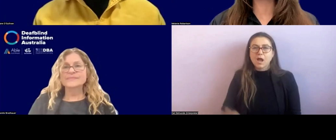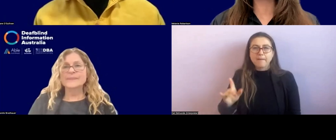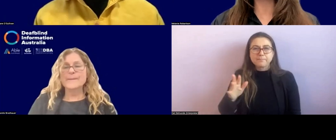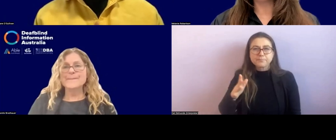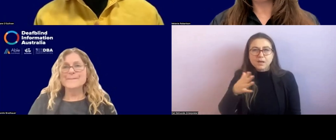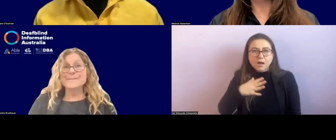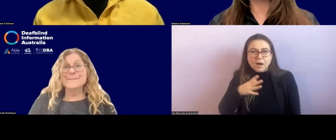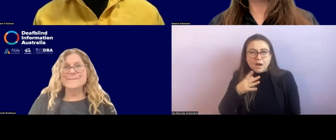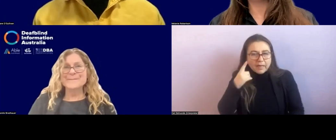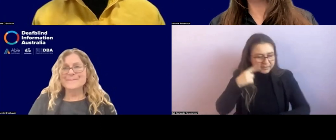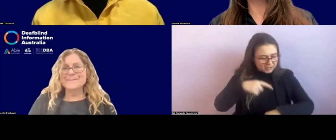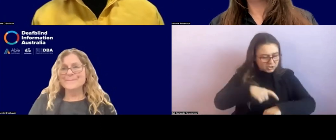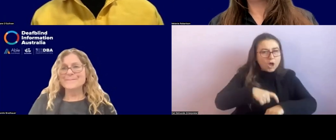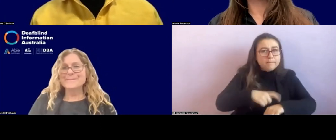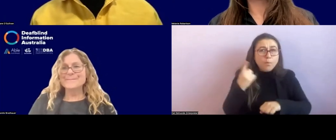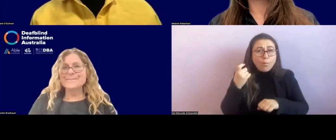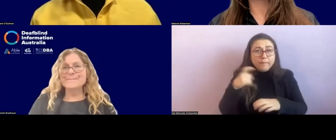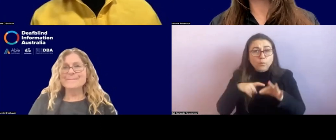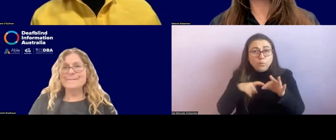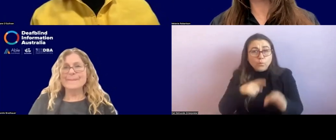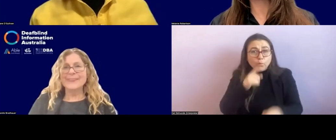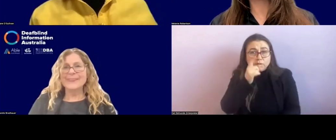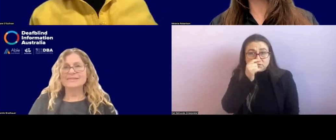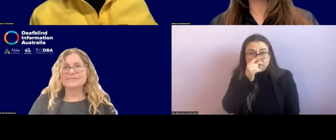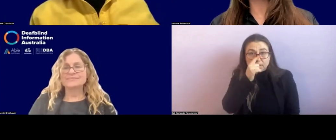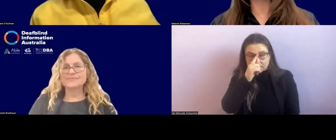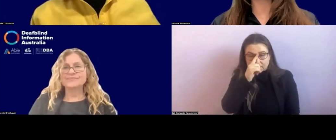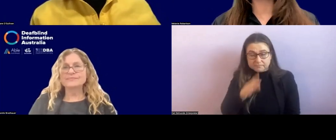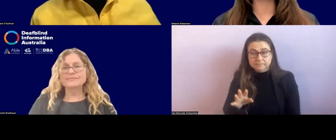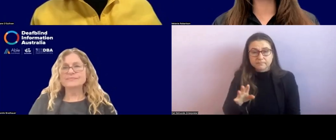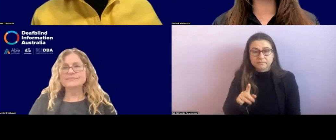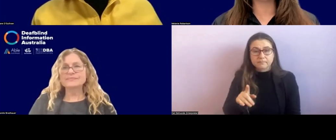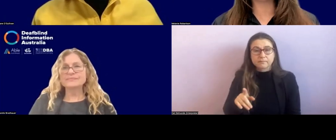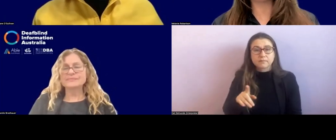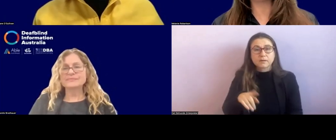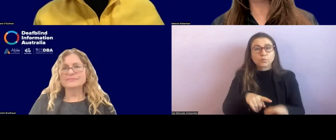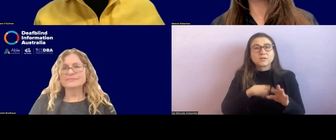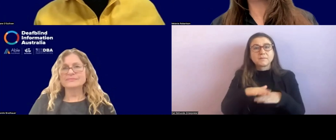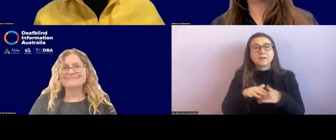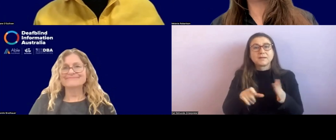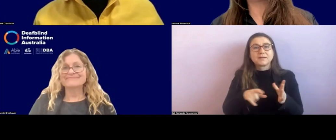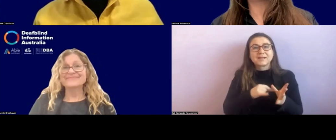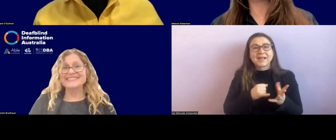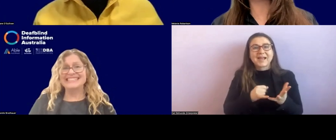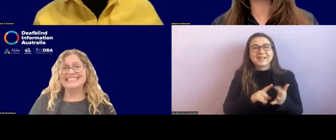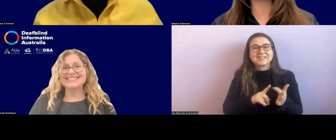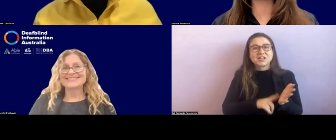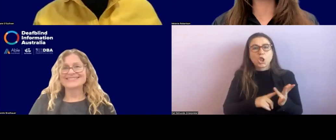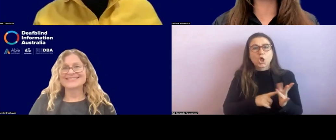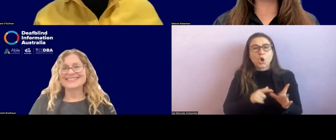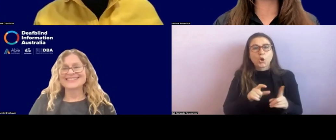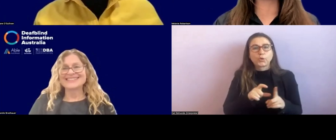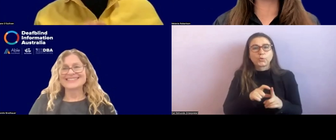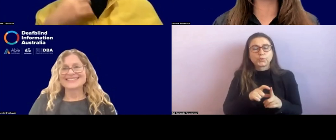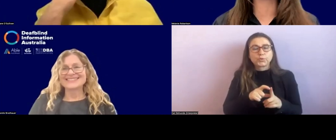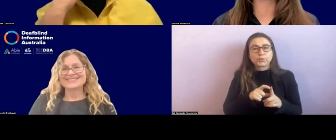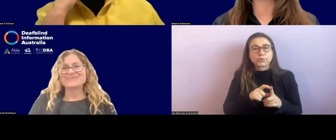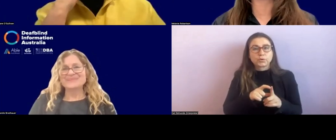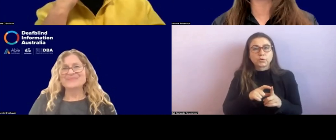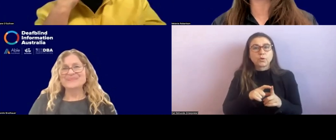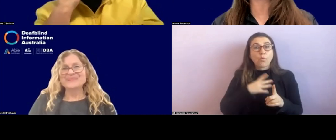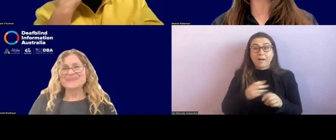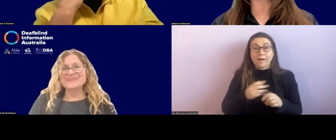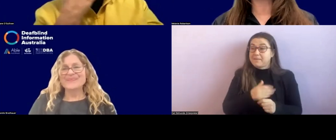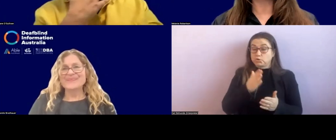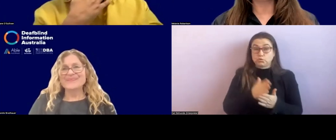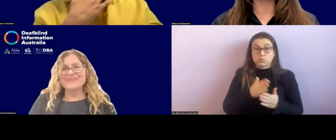one more question. Um, so it's a question about caseload, I think about getting the necessary experience for